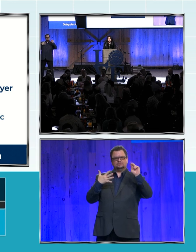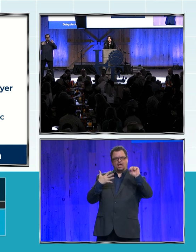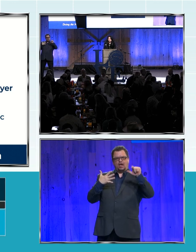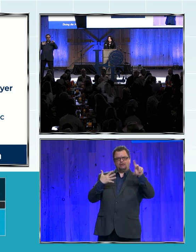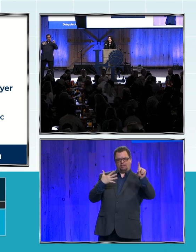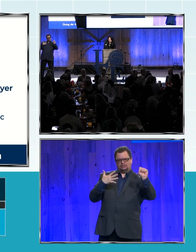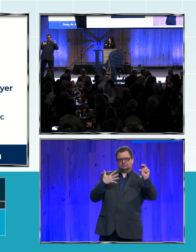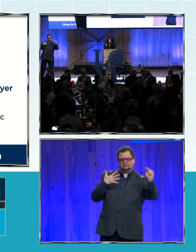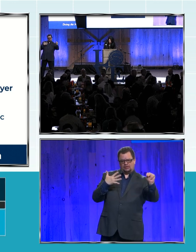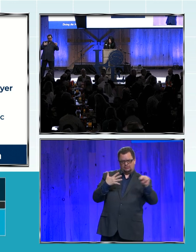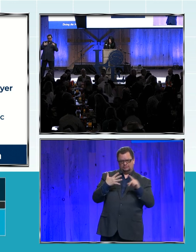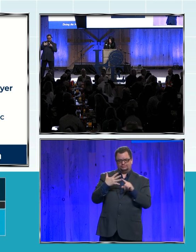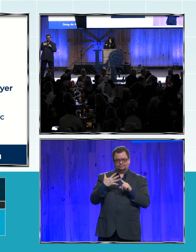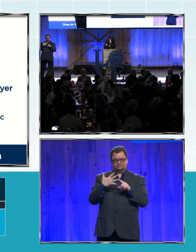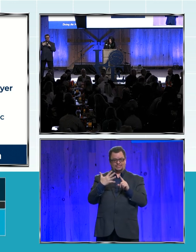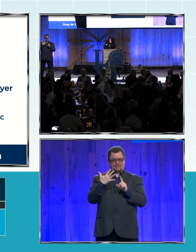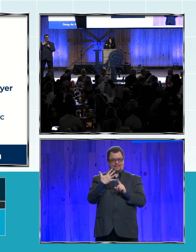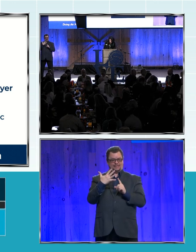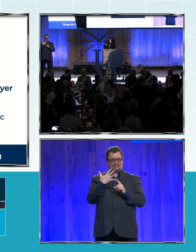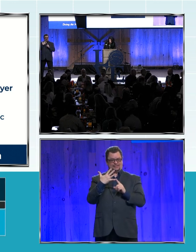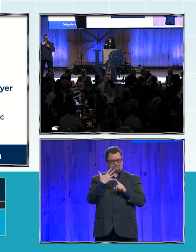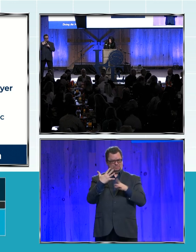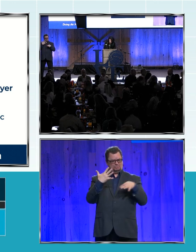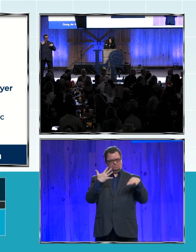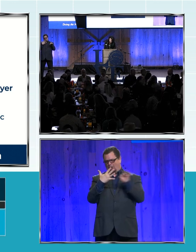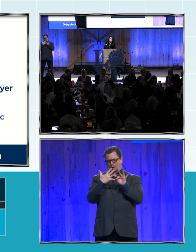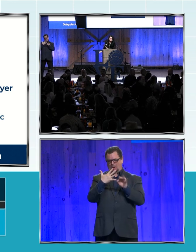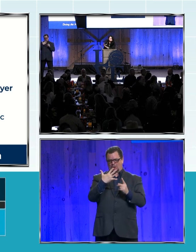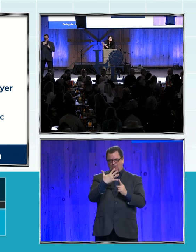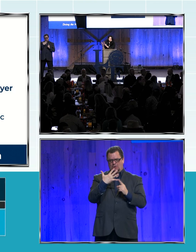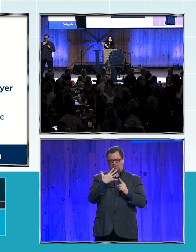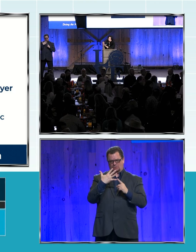last but certainly not least, Councilman Wayne Williams.